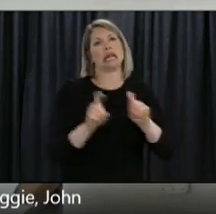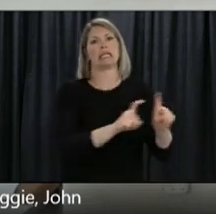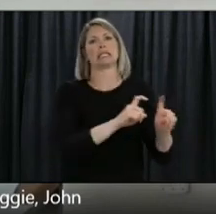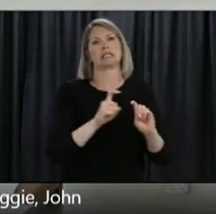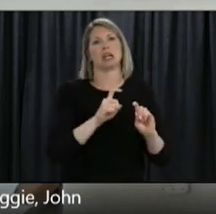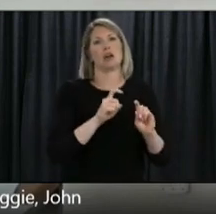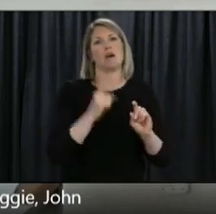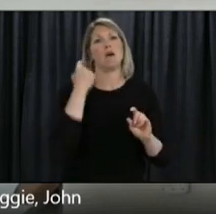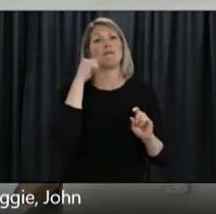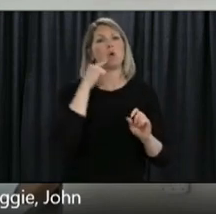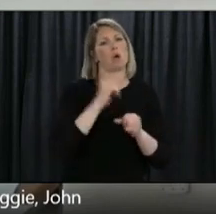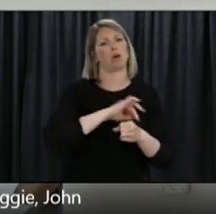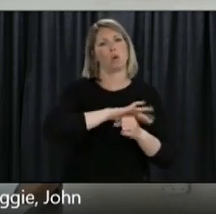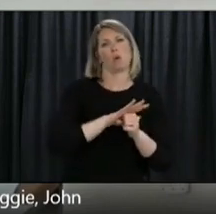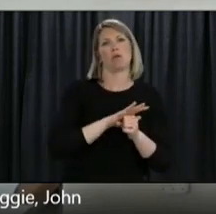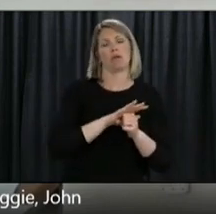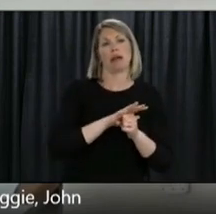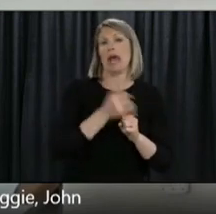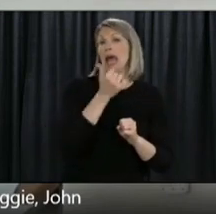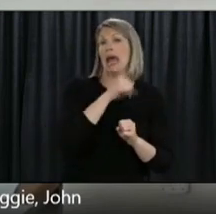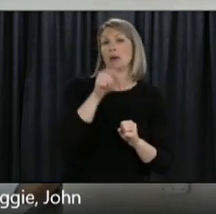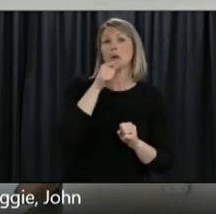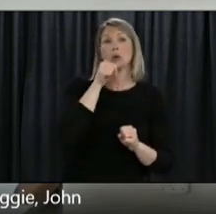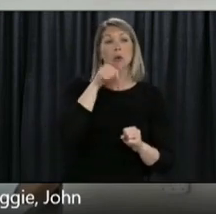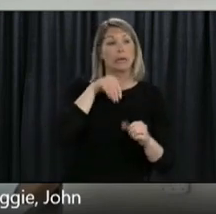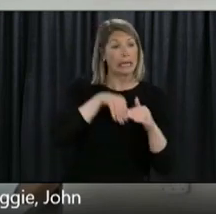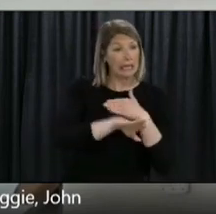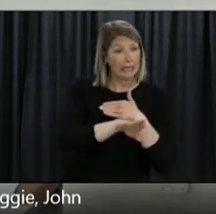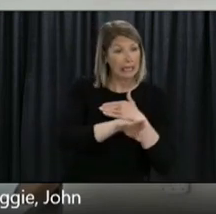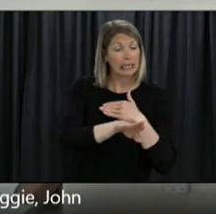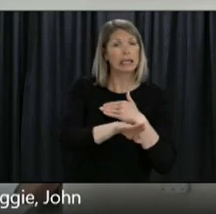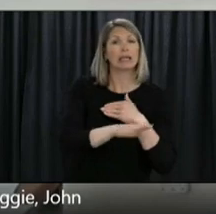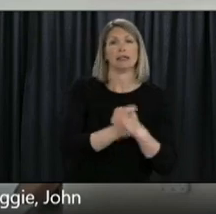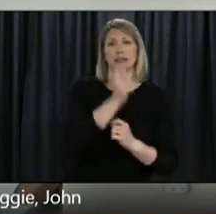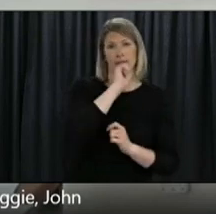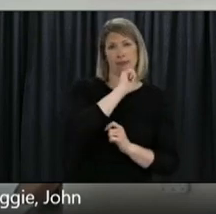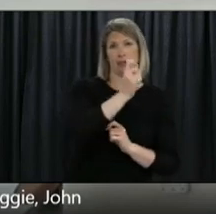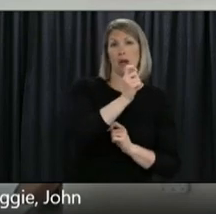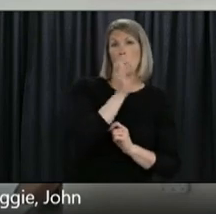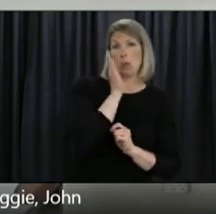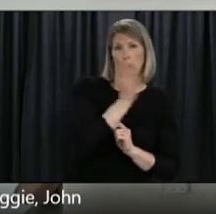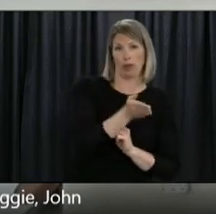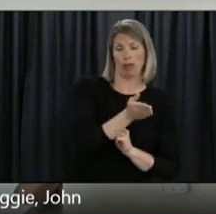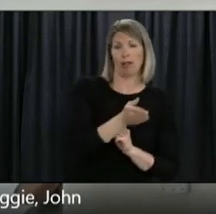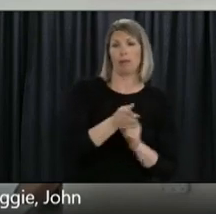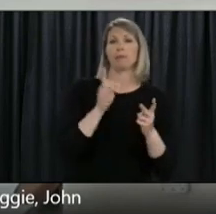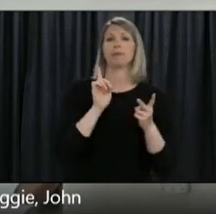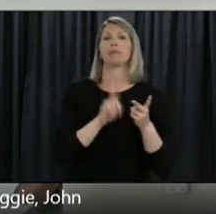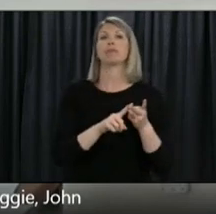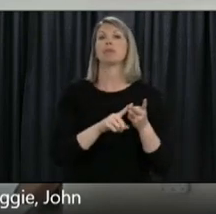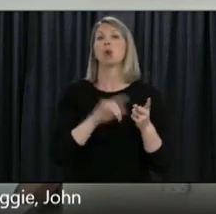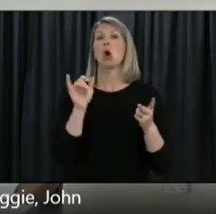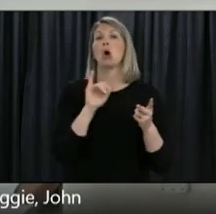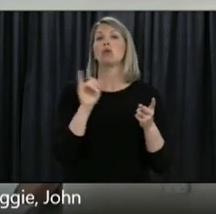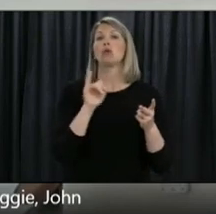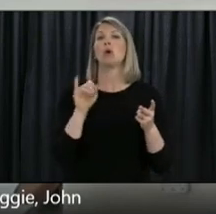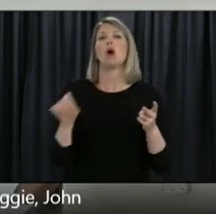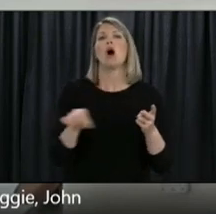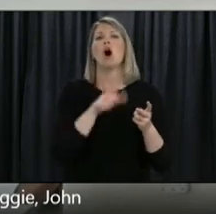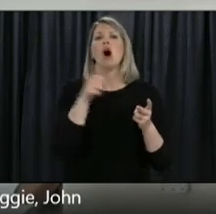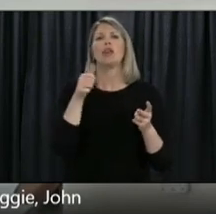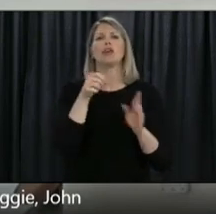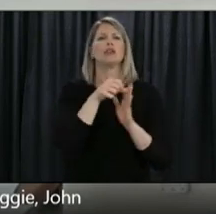for those who would be undergoing outpatient, what are called aerosol generating procedures.